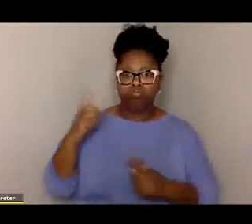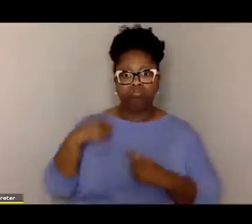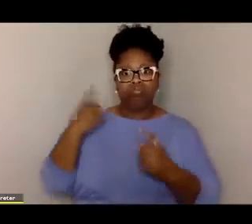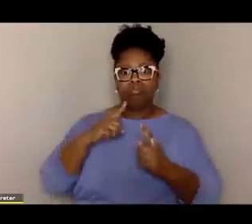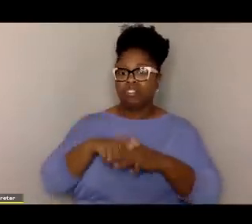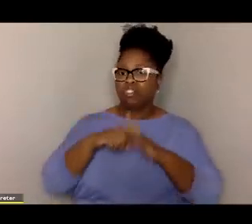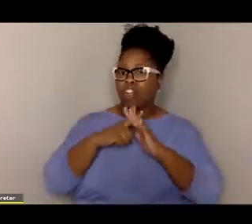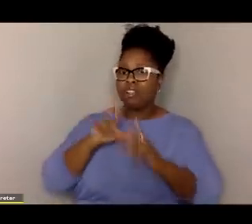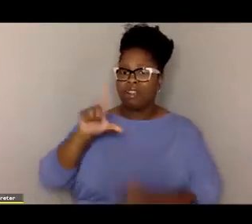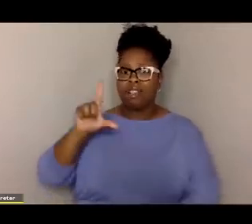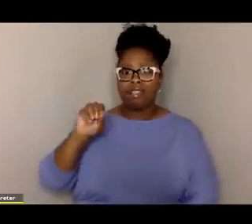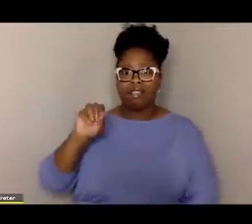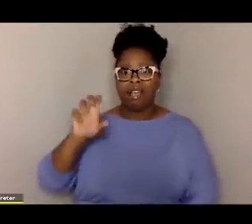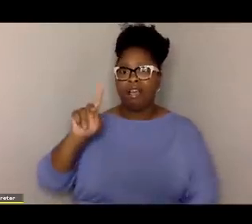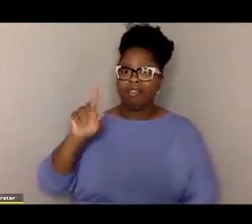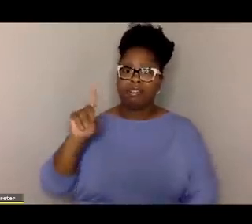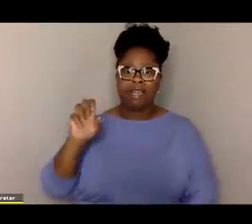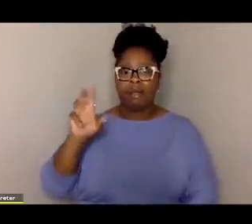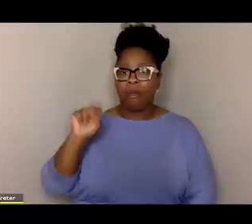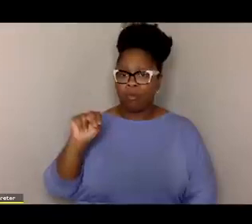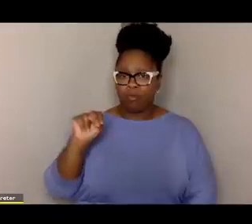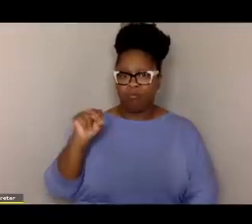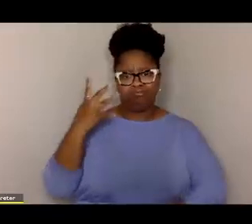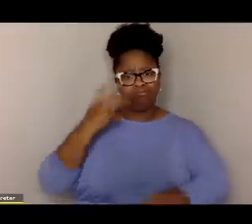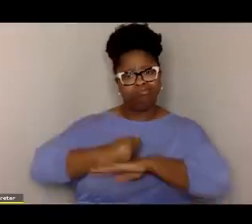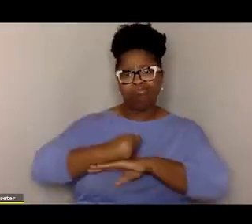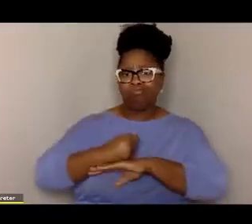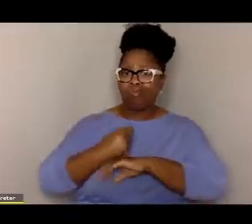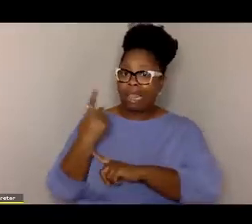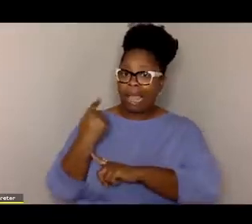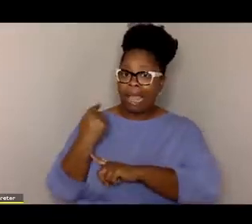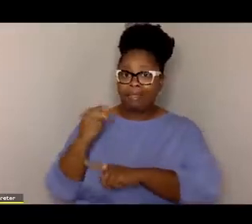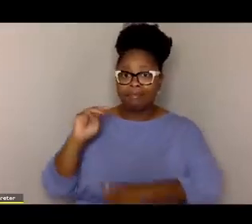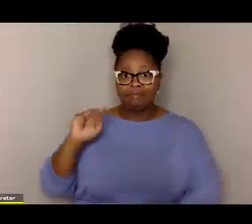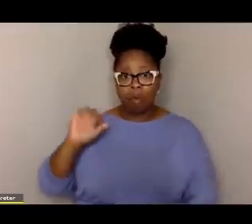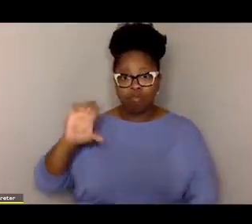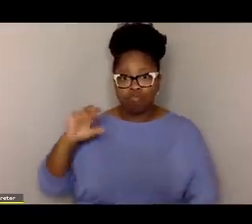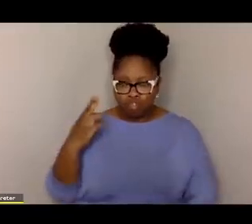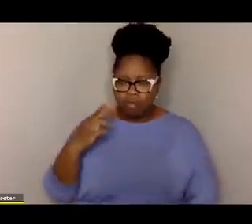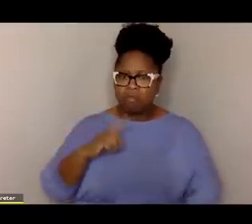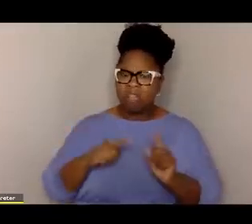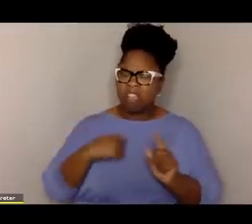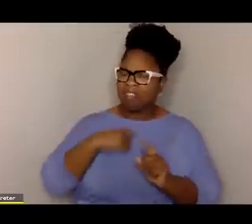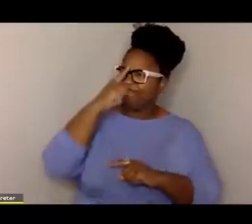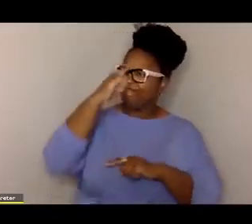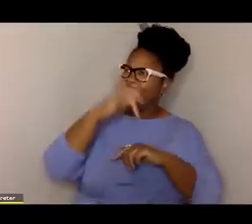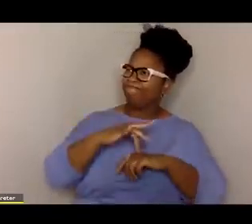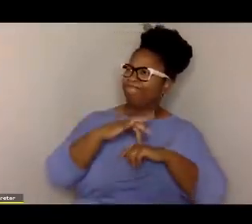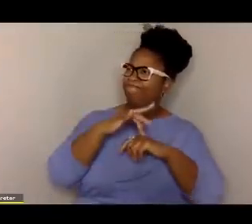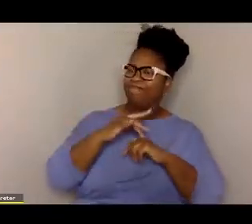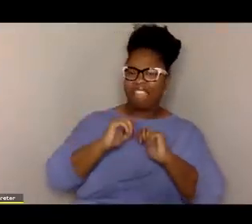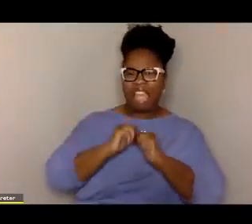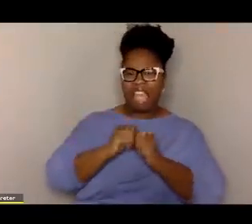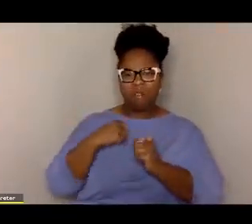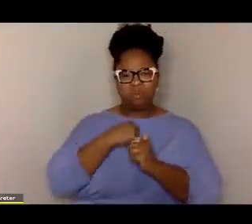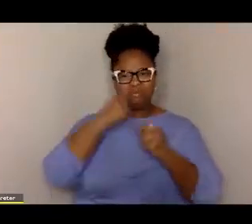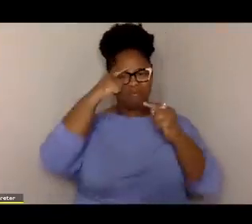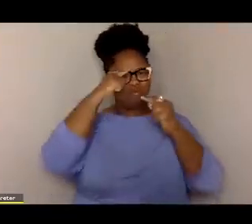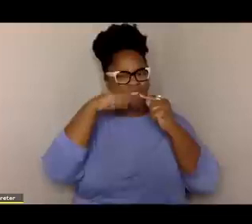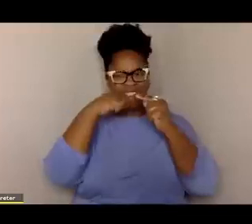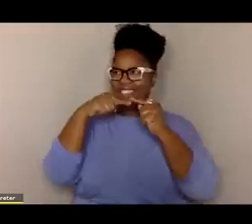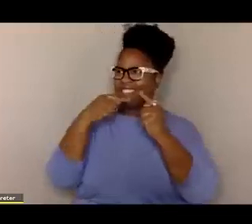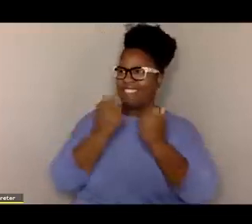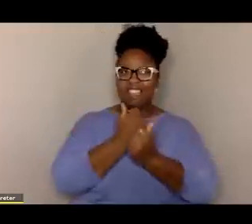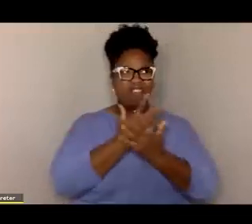year from the moment our lockdowns began last March. What's really been on my mind is how do we